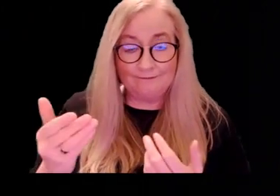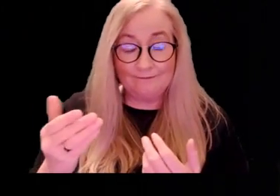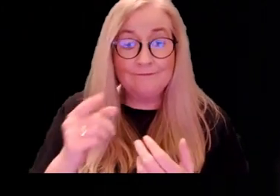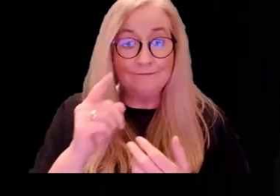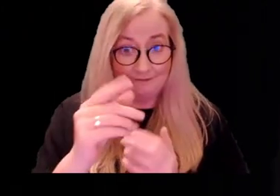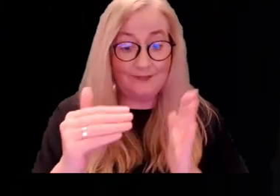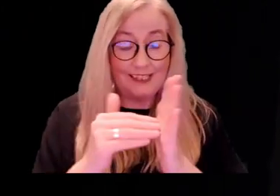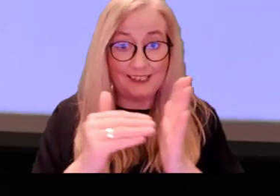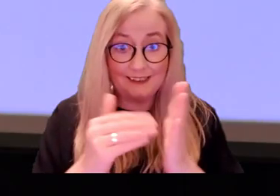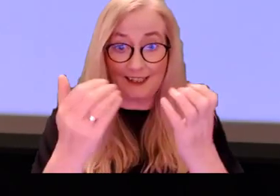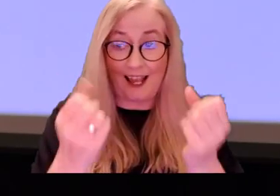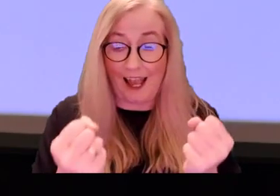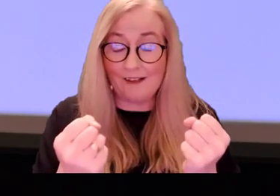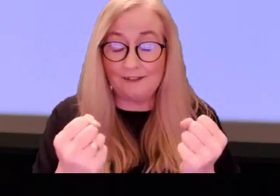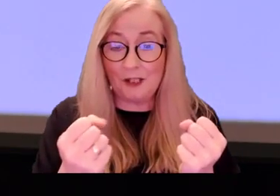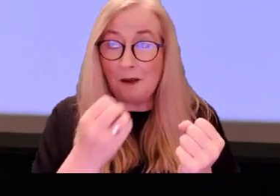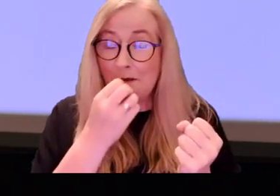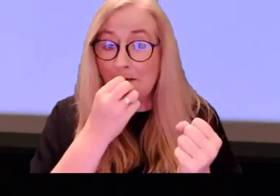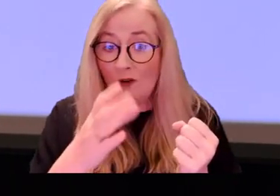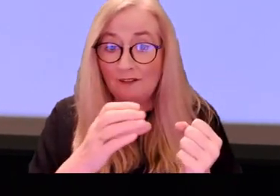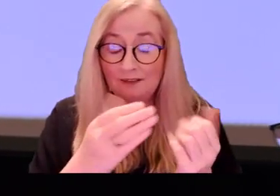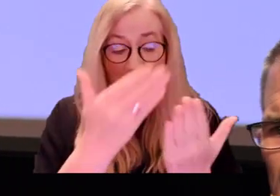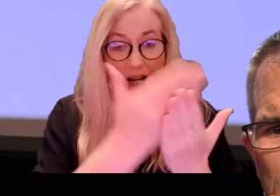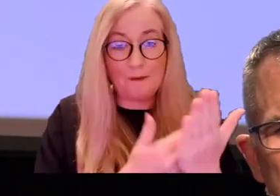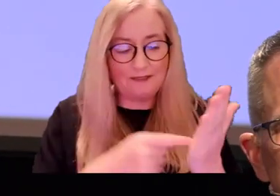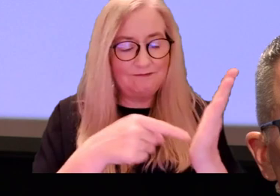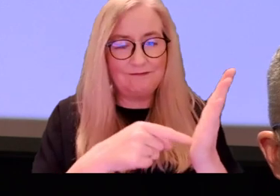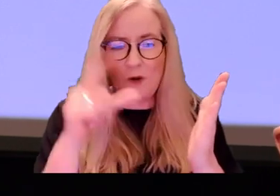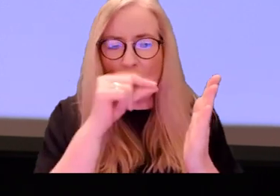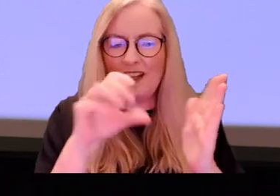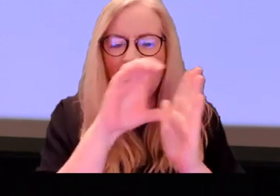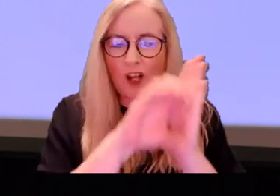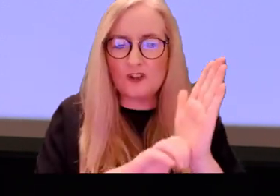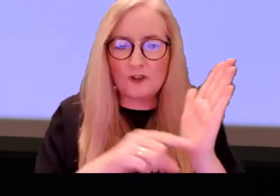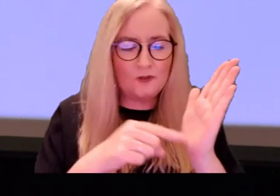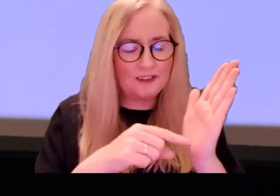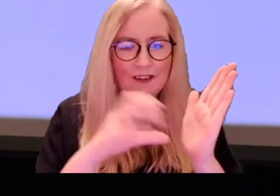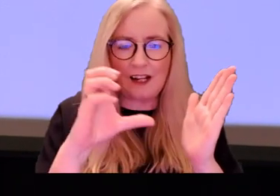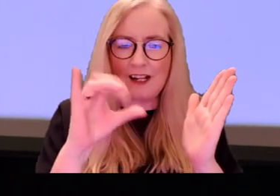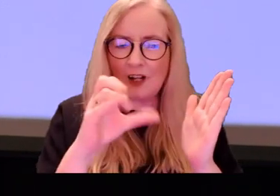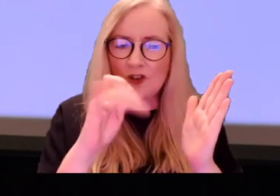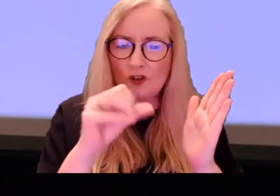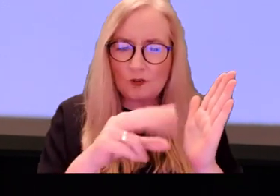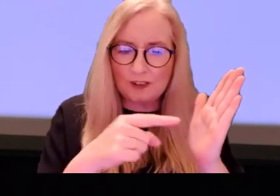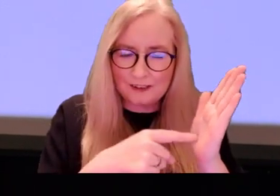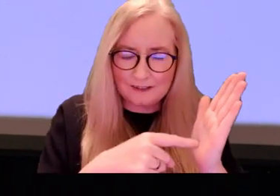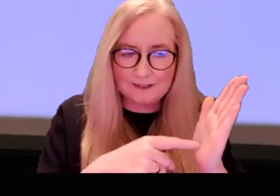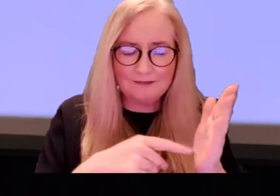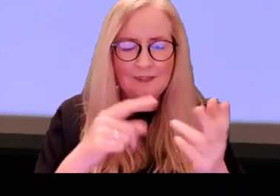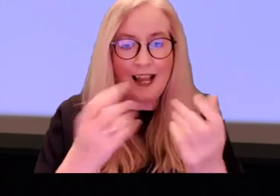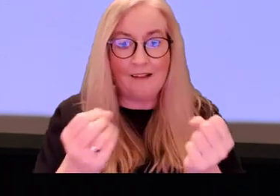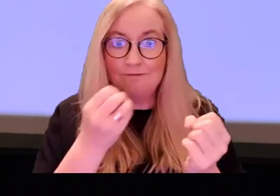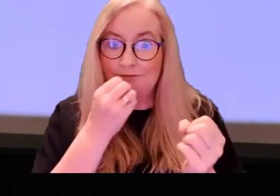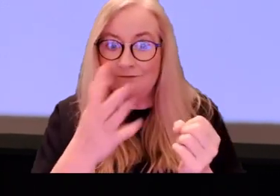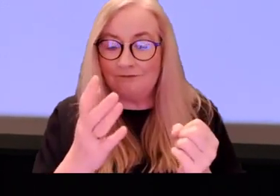Despite the fact we have a beautiful document called the Constitution. We have a